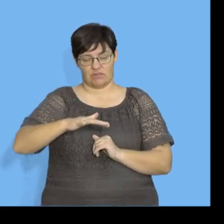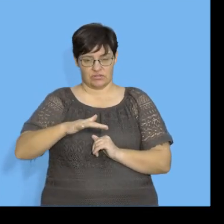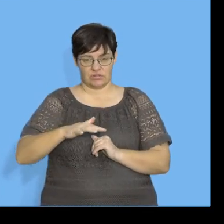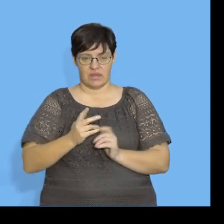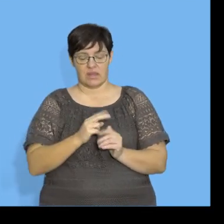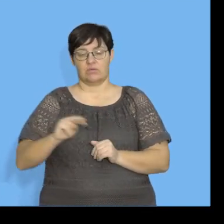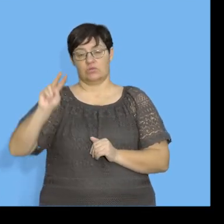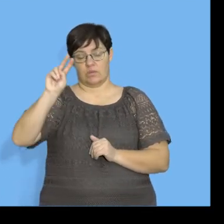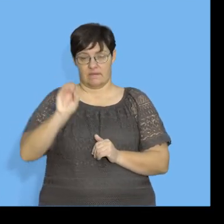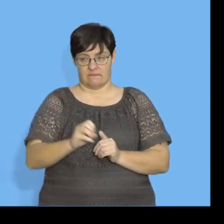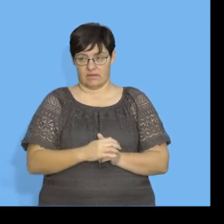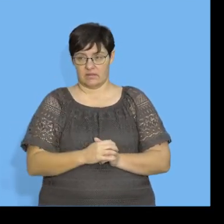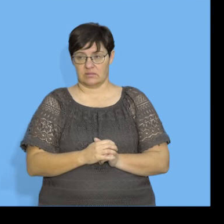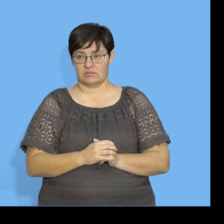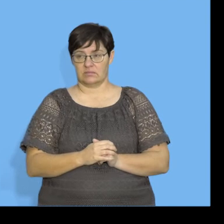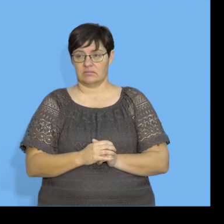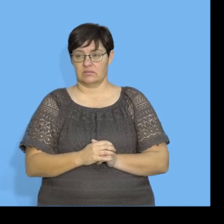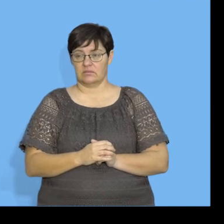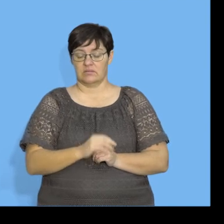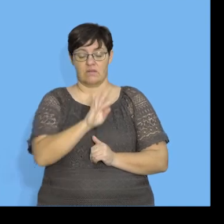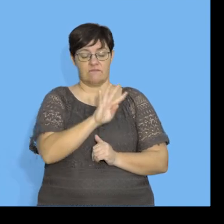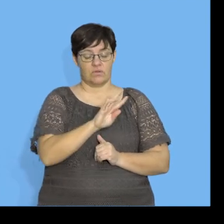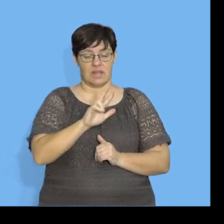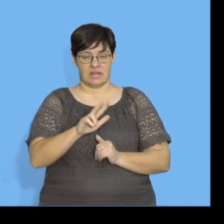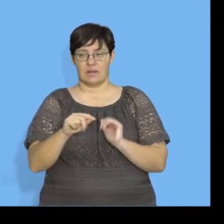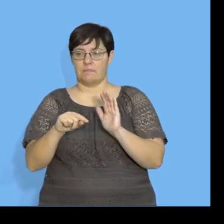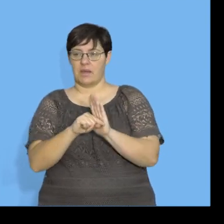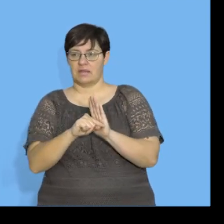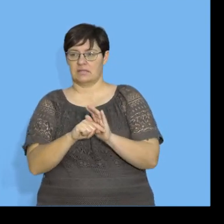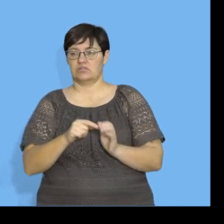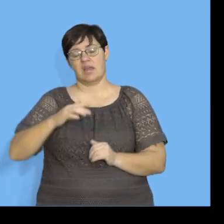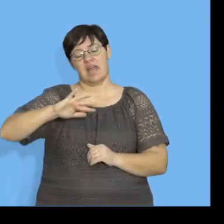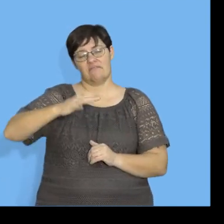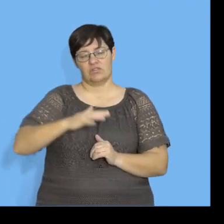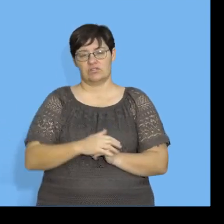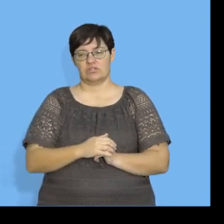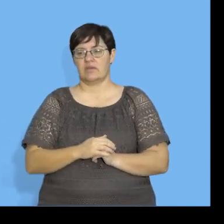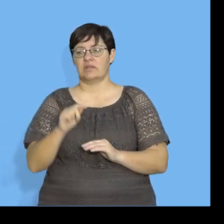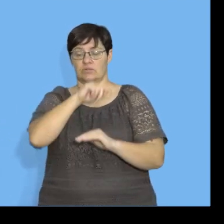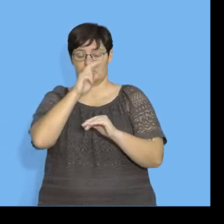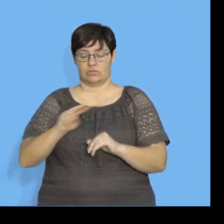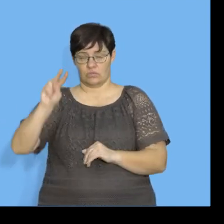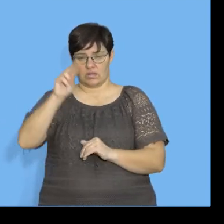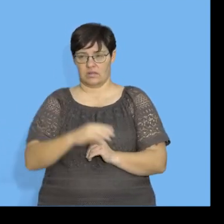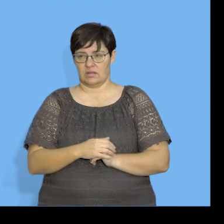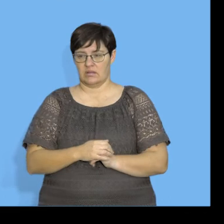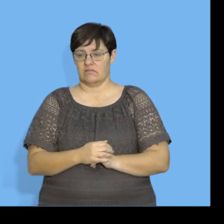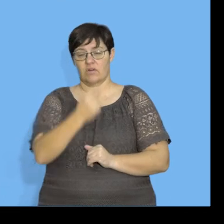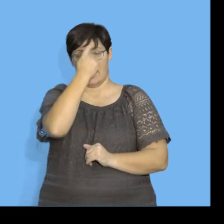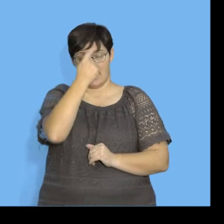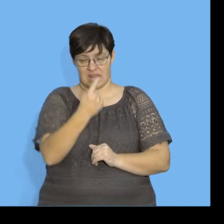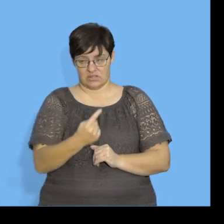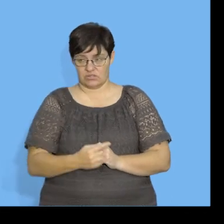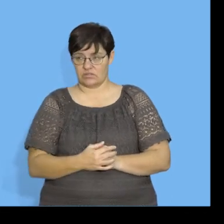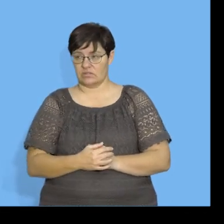average, then I square that. So that would be 48 minus the average, then square that. So we